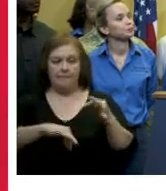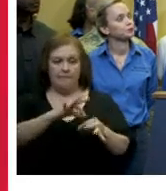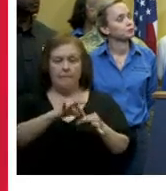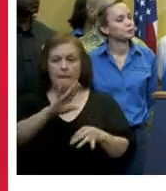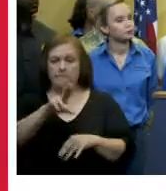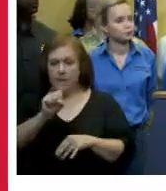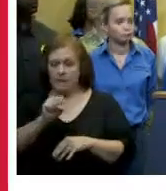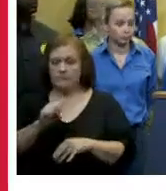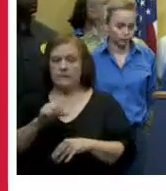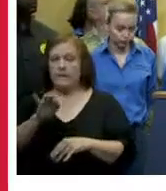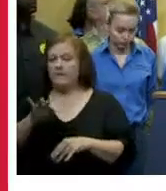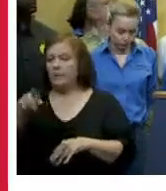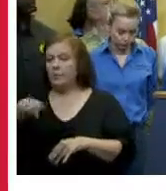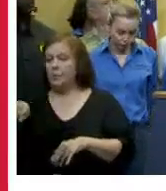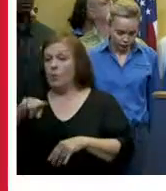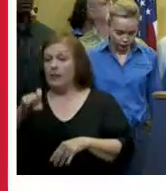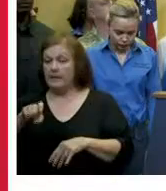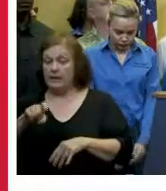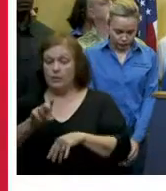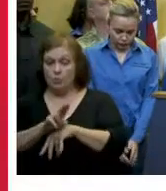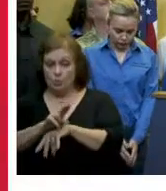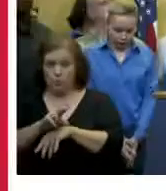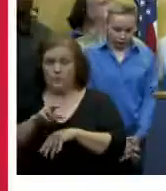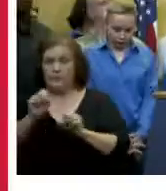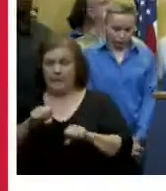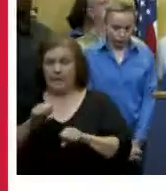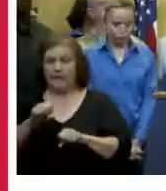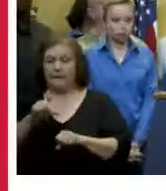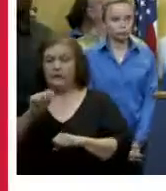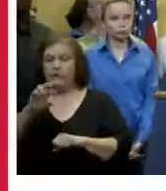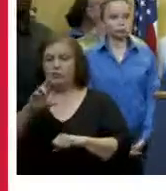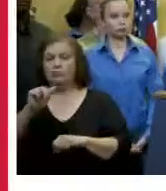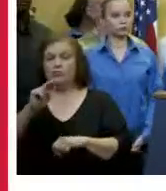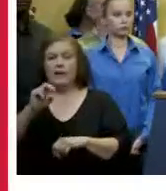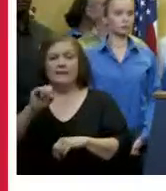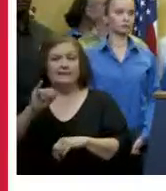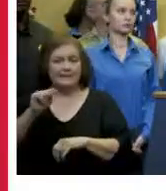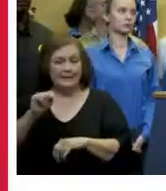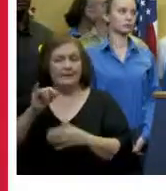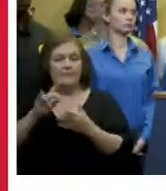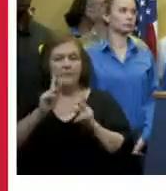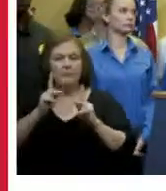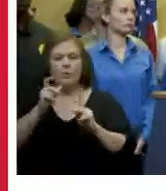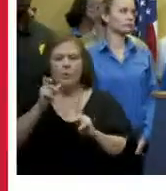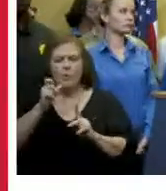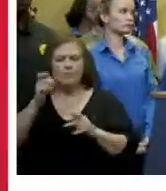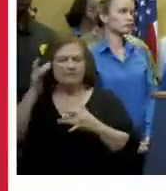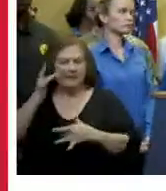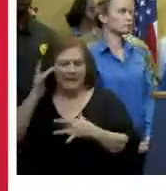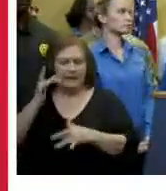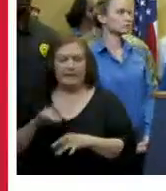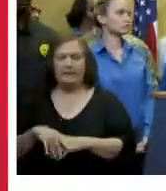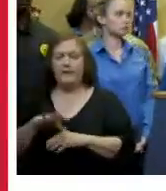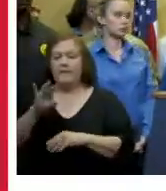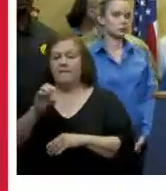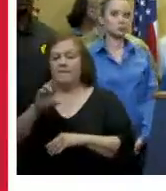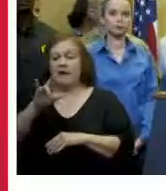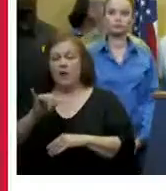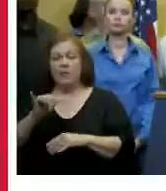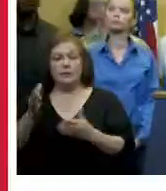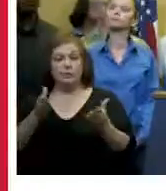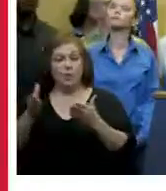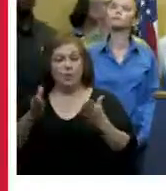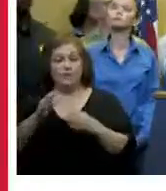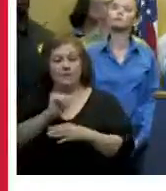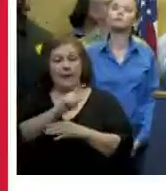use our paratransit service to work with us so we can prioritize medically necessary trips as well the ferry service connection between